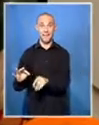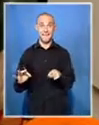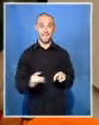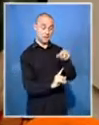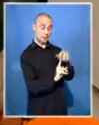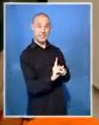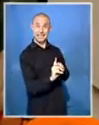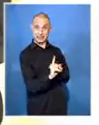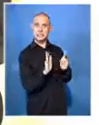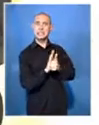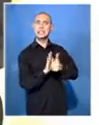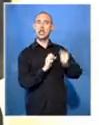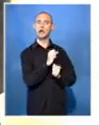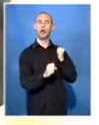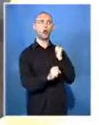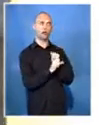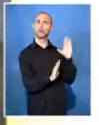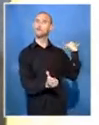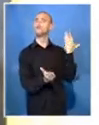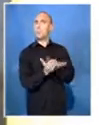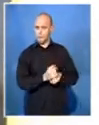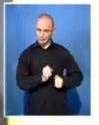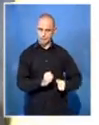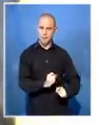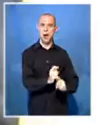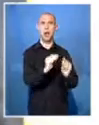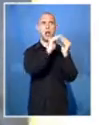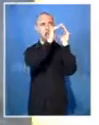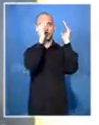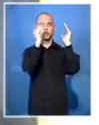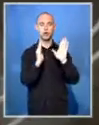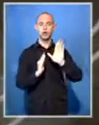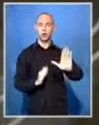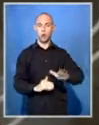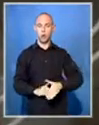years with her family. She says she's forced to tap in.